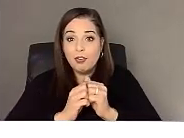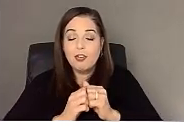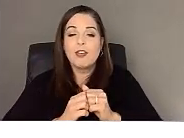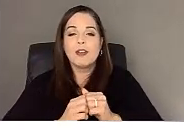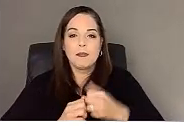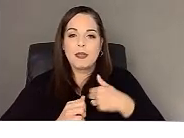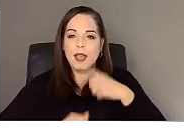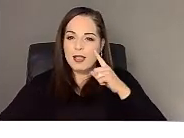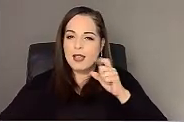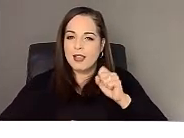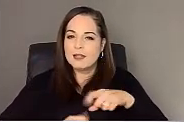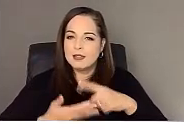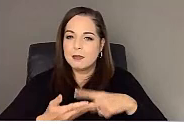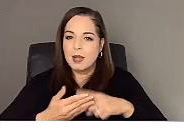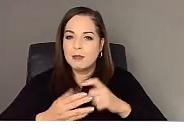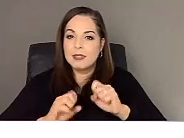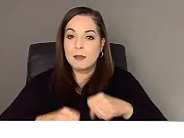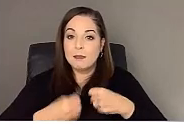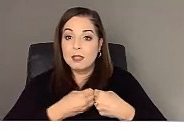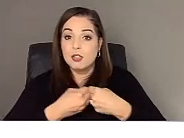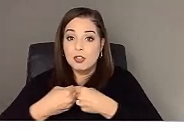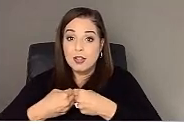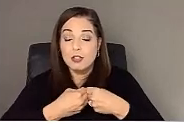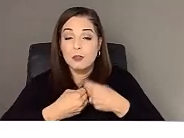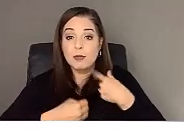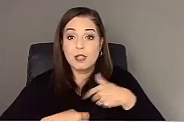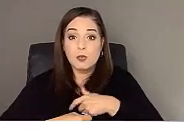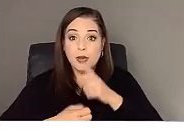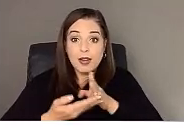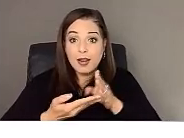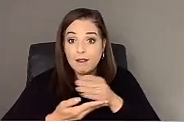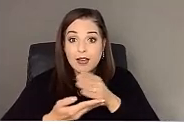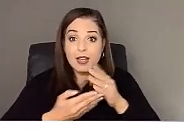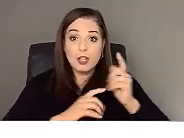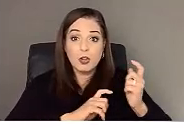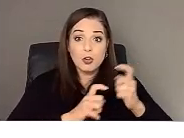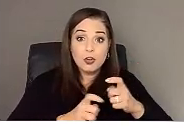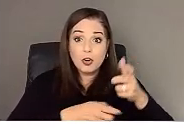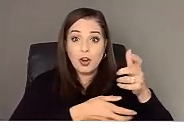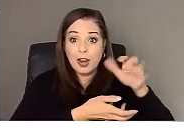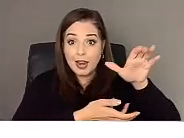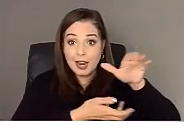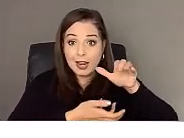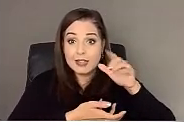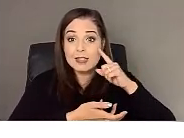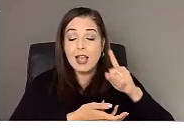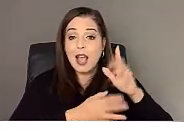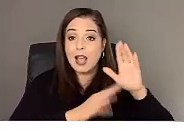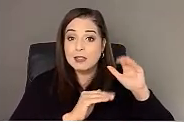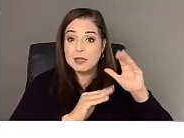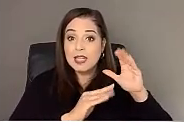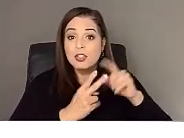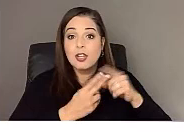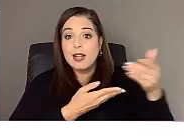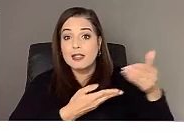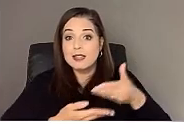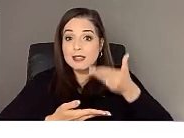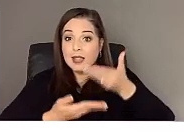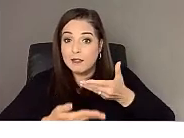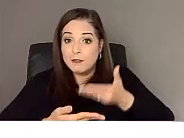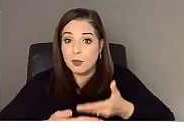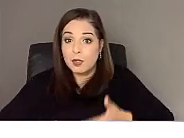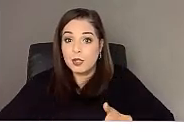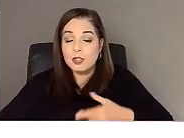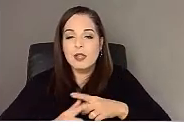kind of hard because we're kind of navigating grant expectations and deliverables, but I feel like we were able to just